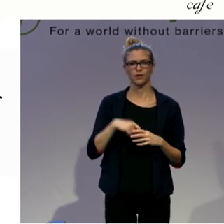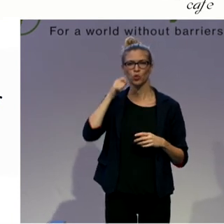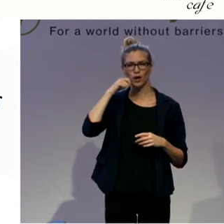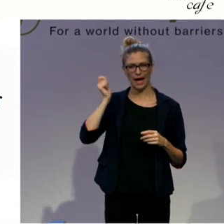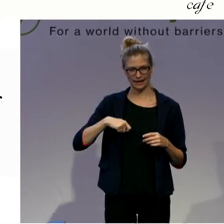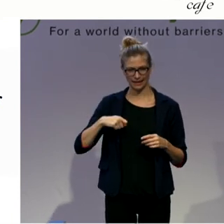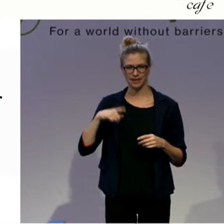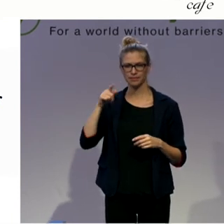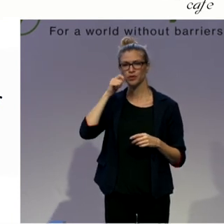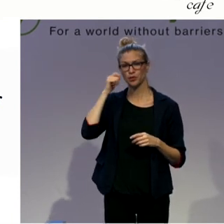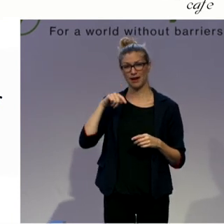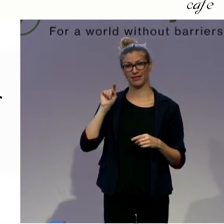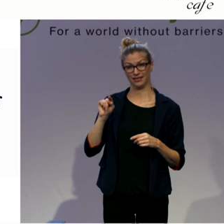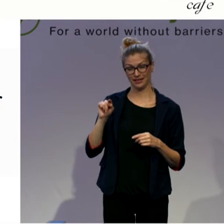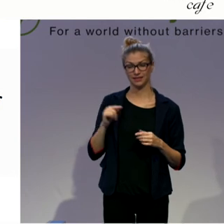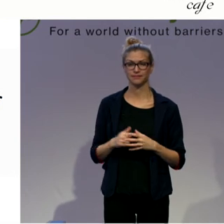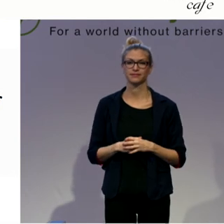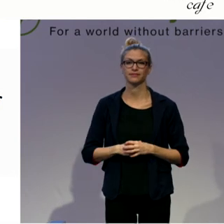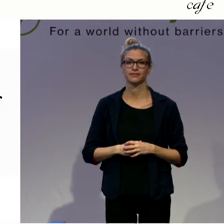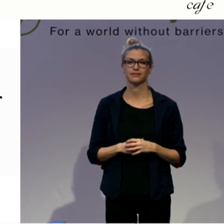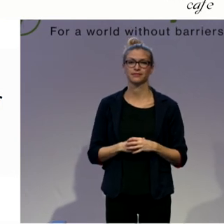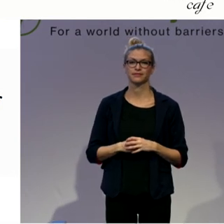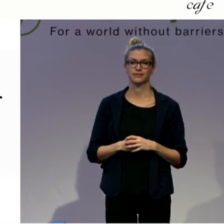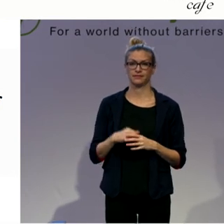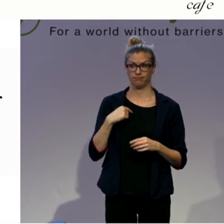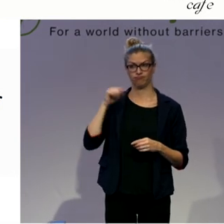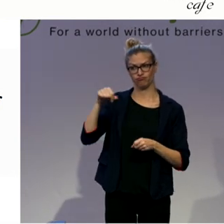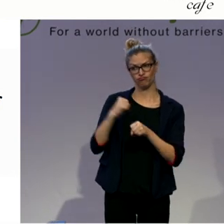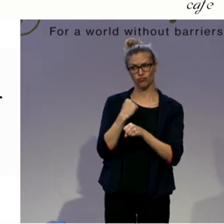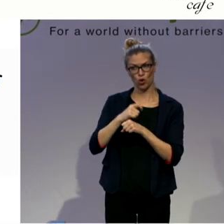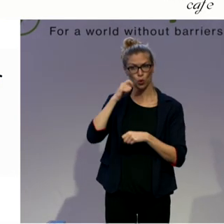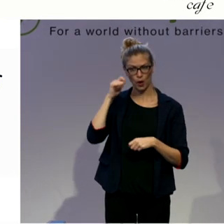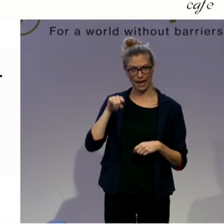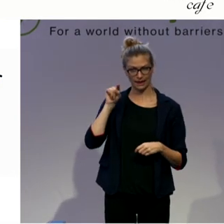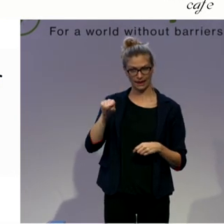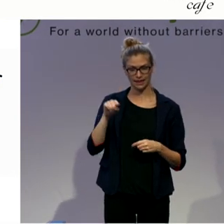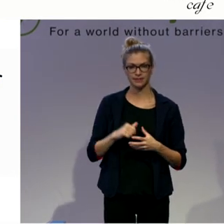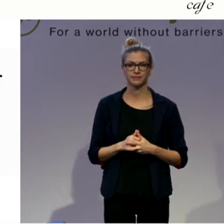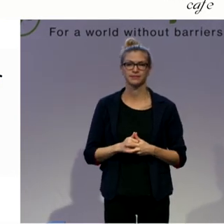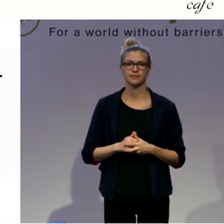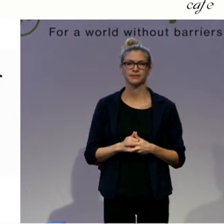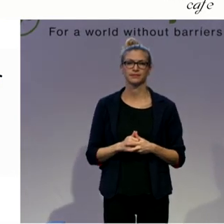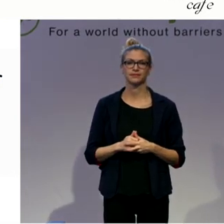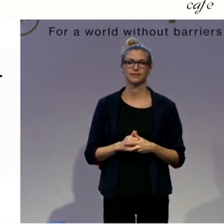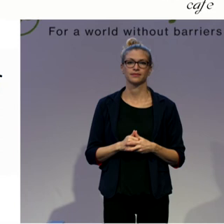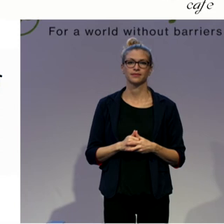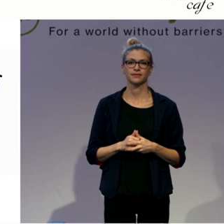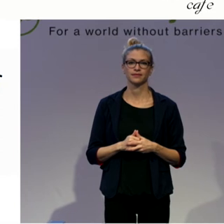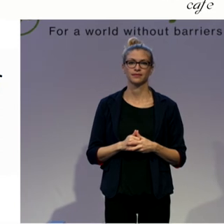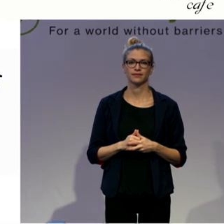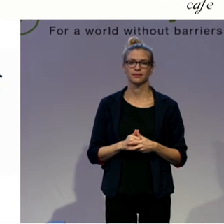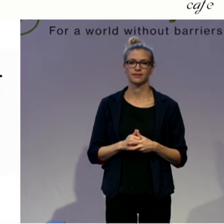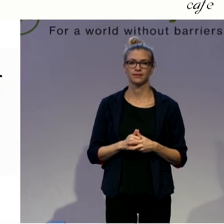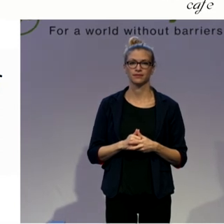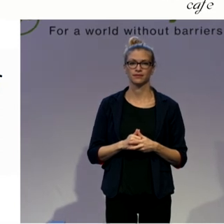for inclusive Pilates studio. And here in these pictures, there are visually